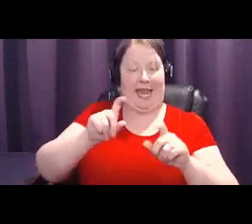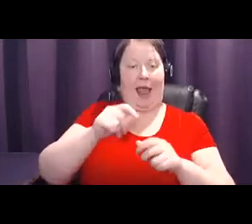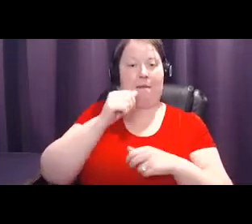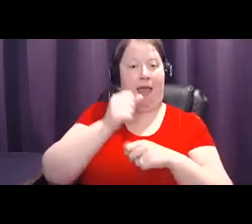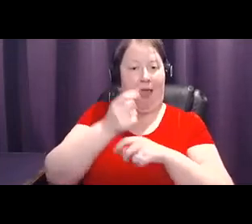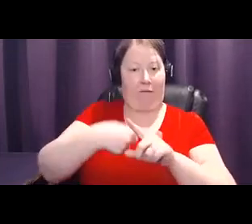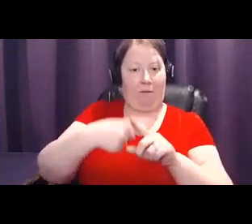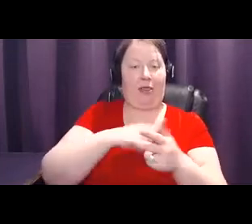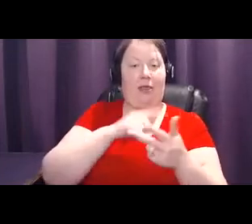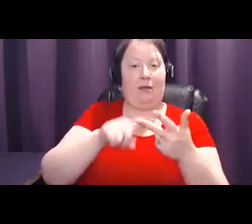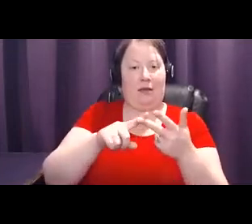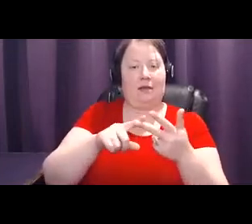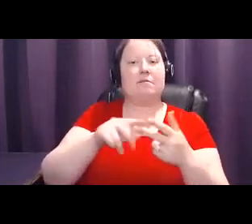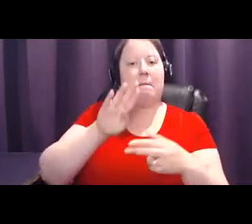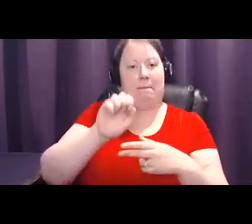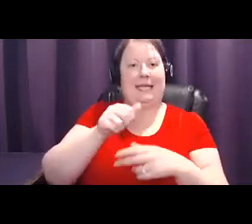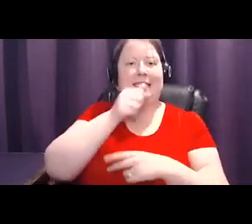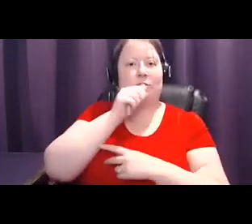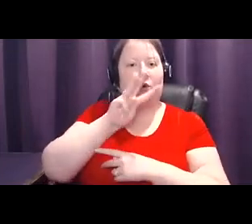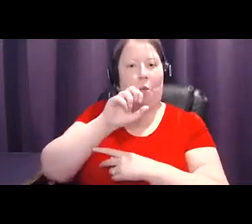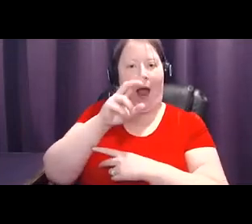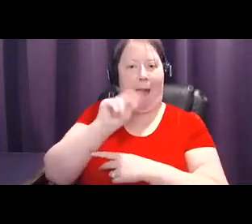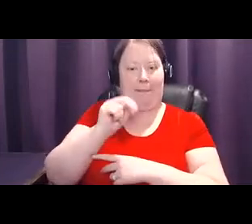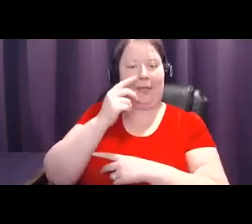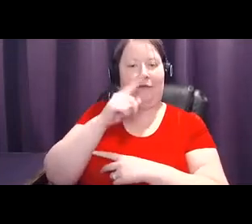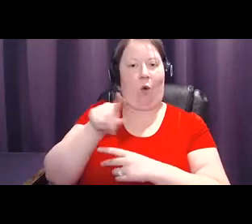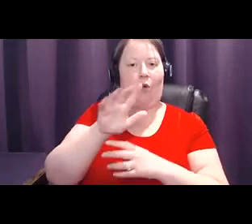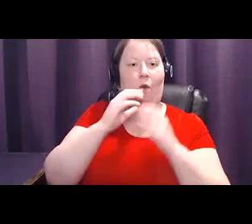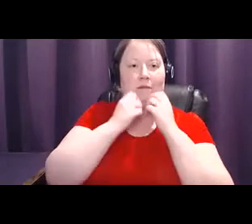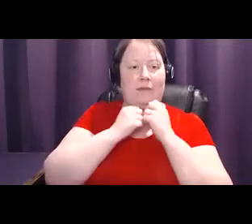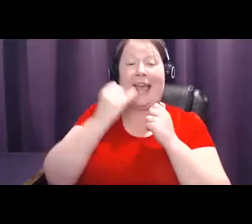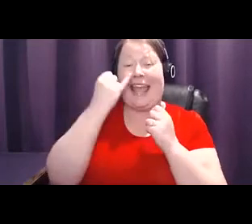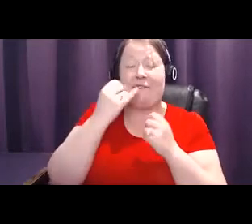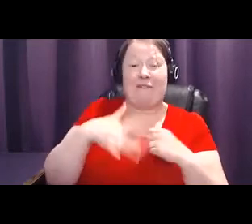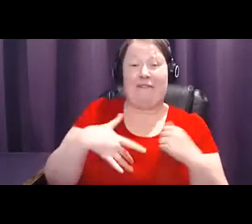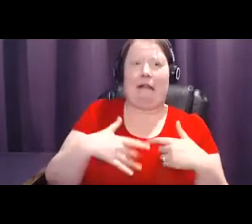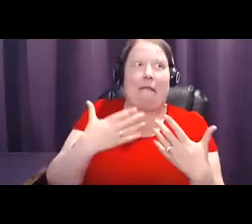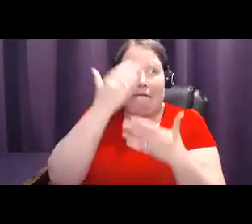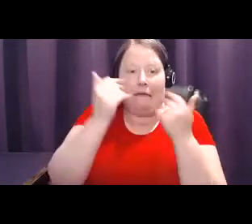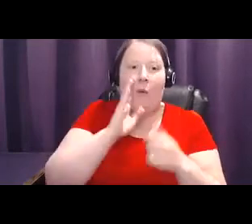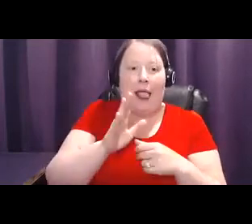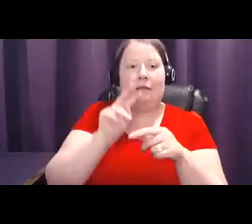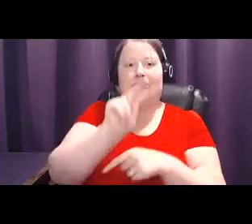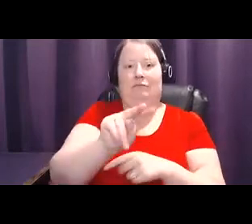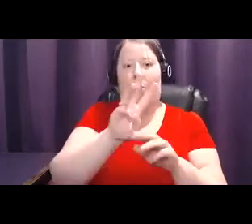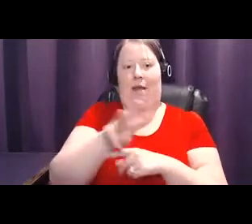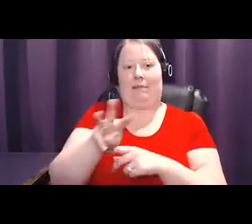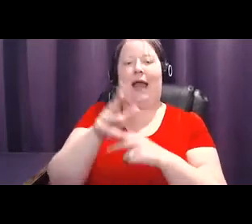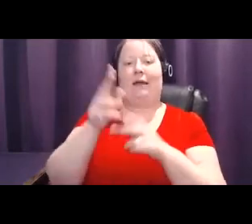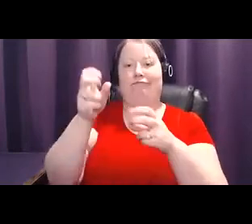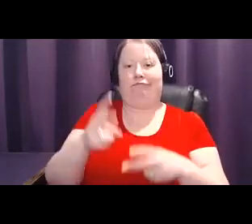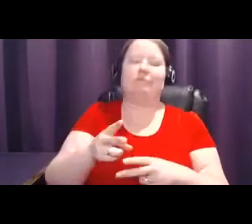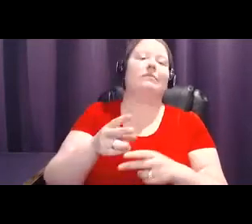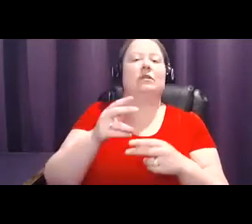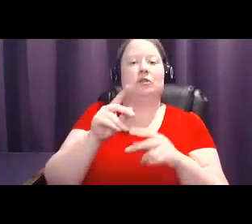you might not remember everything in this video, go to checkmybreast.org and download a free self-exam tutorial. You're awesome.